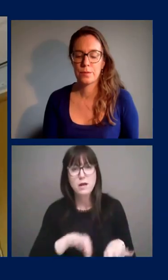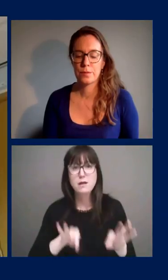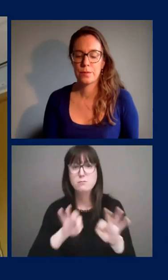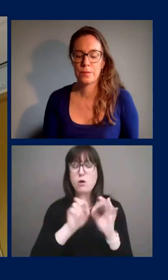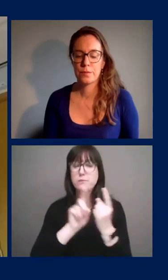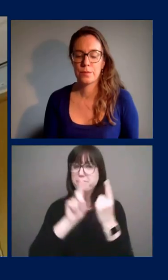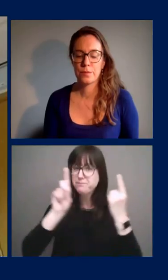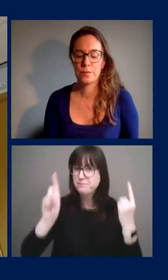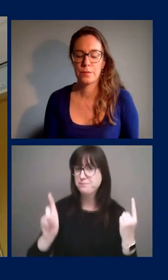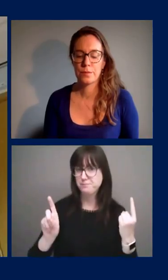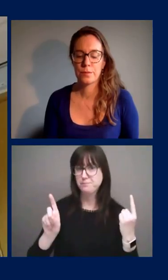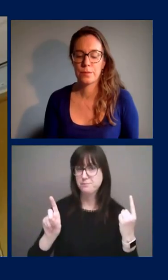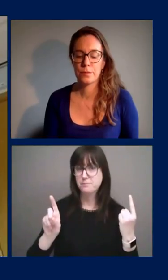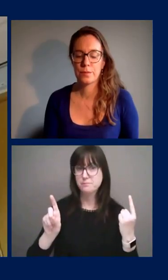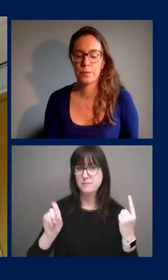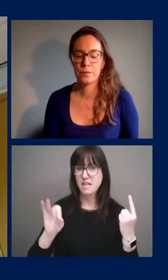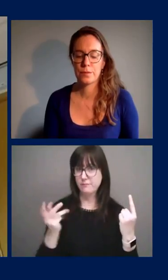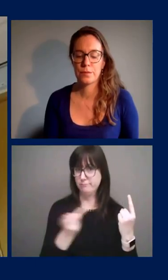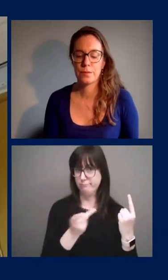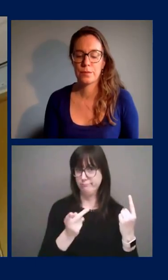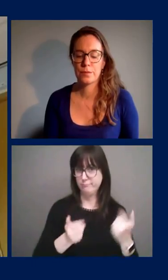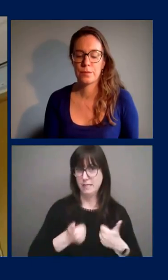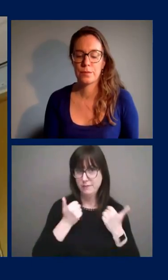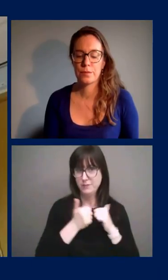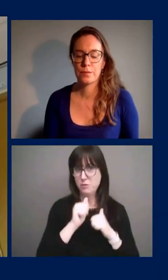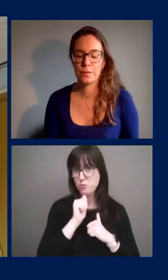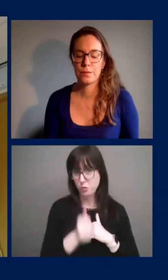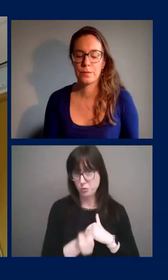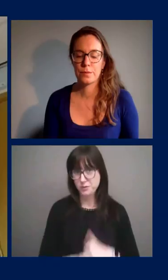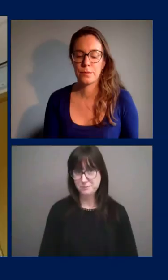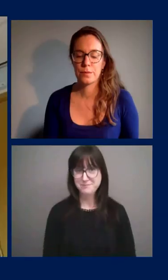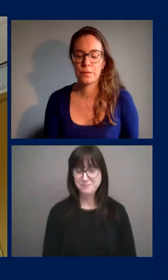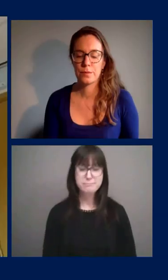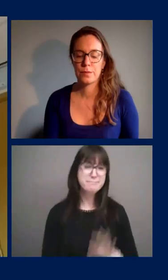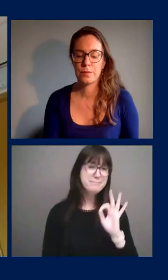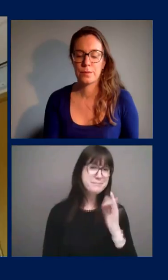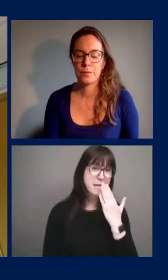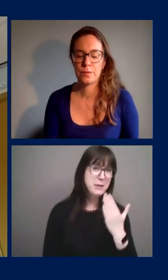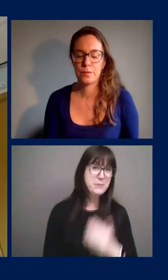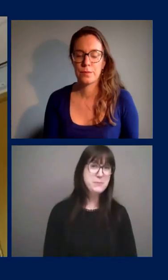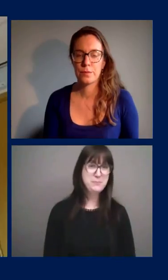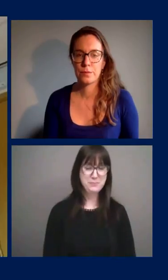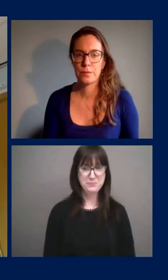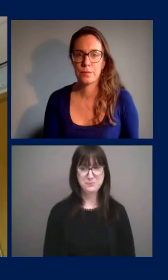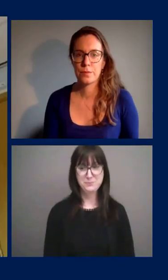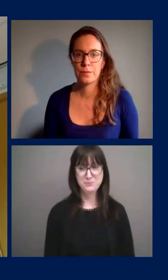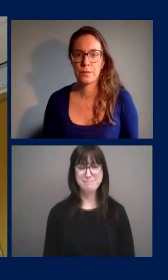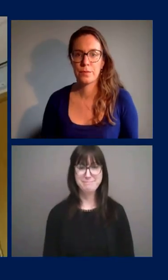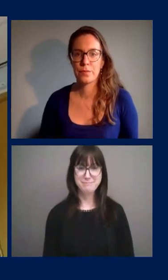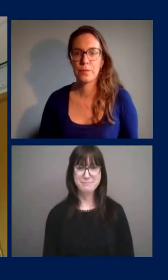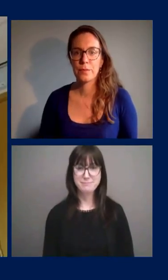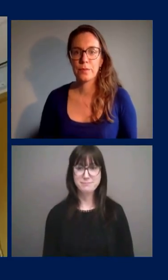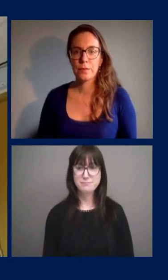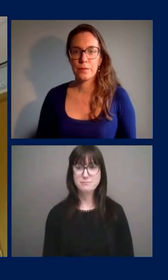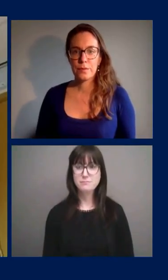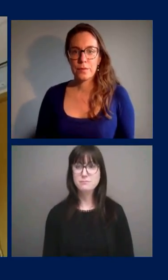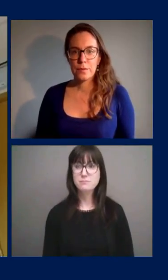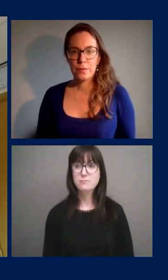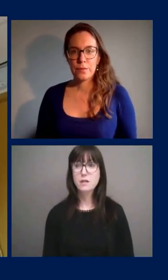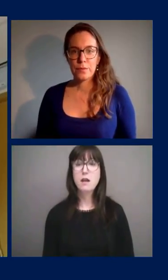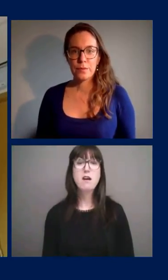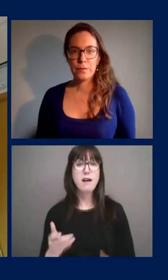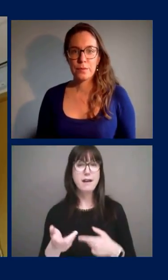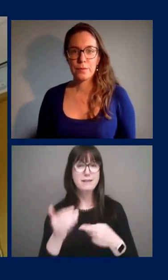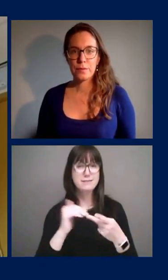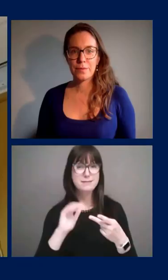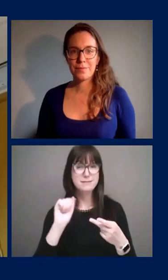others who aren't in our household thank you and aiden you are actually next on the list do